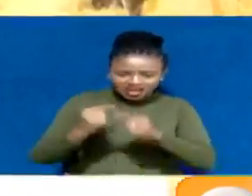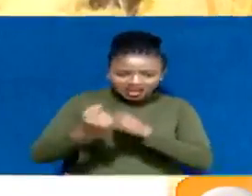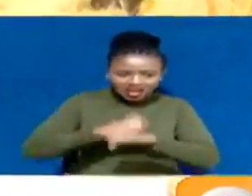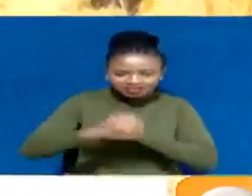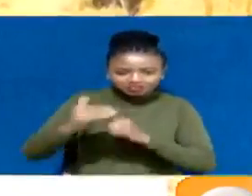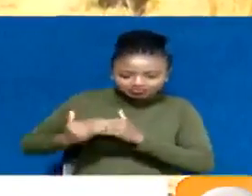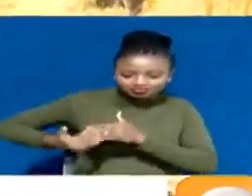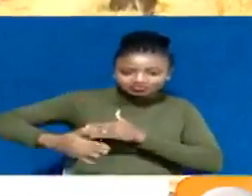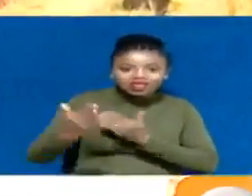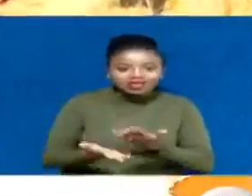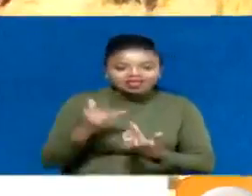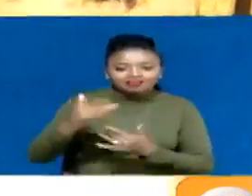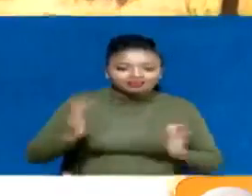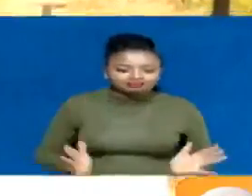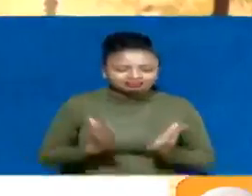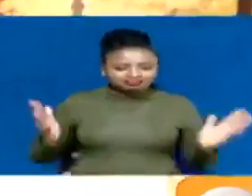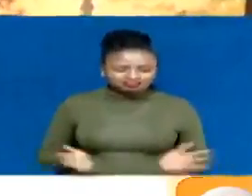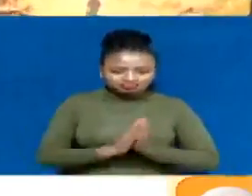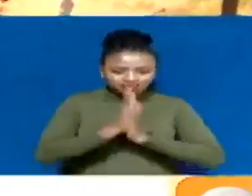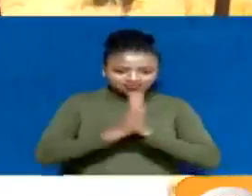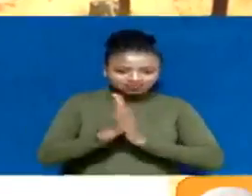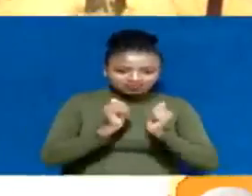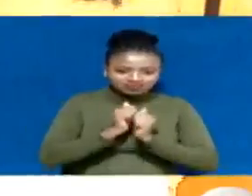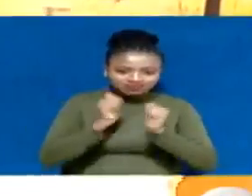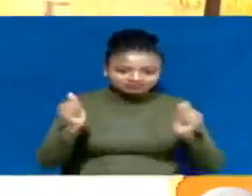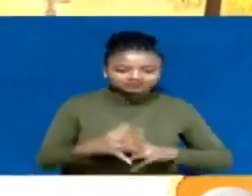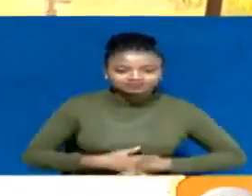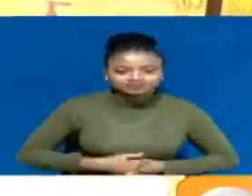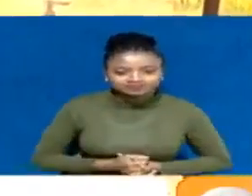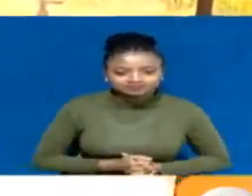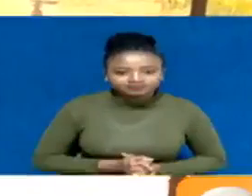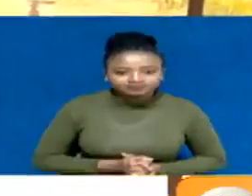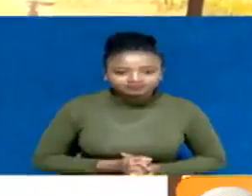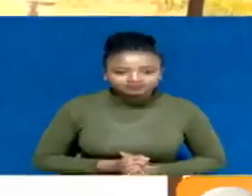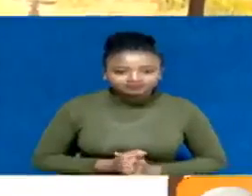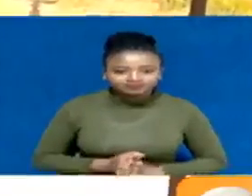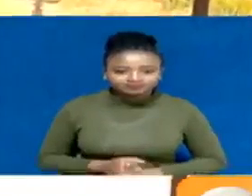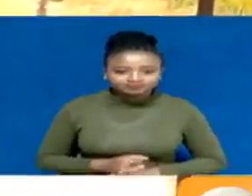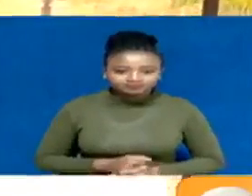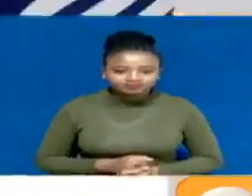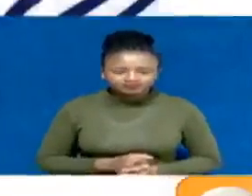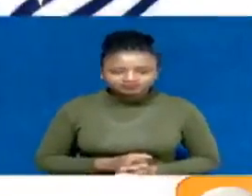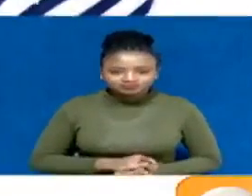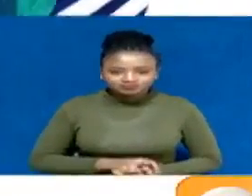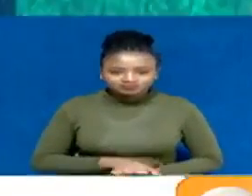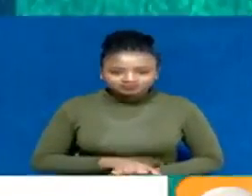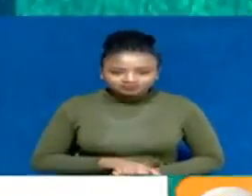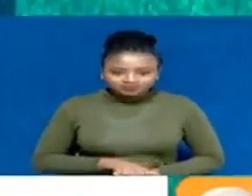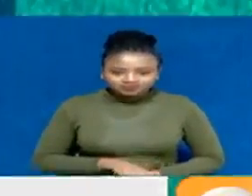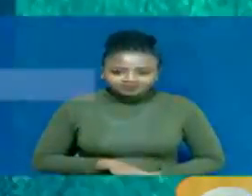kept her going and helped alleviate the stigma associated with the disease. Miriam Nyambura, Citizen TV.